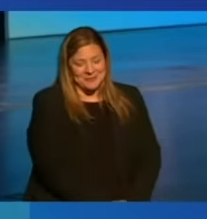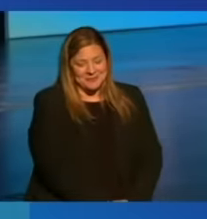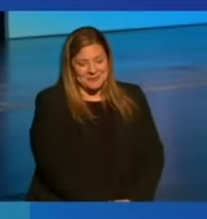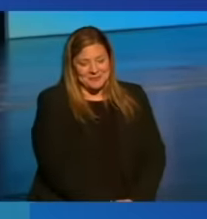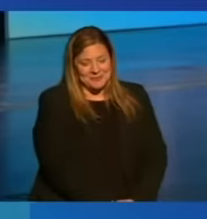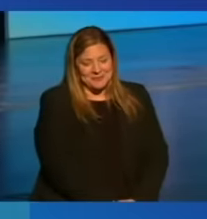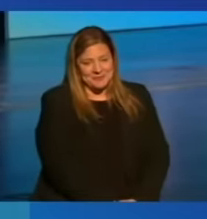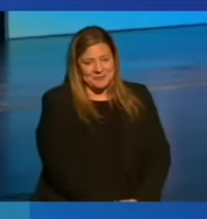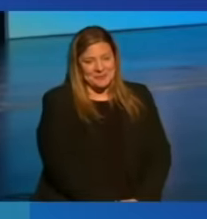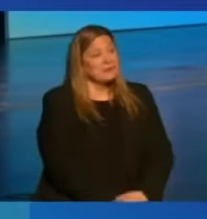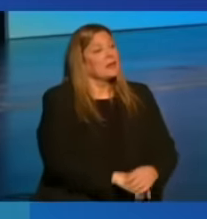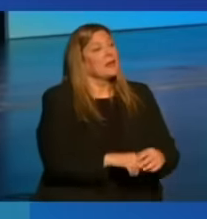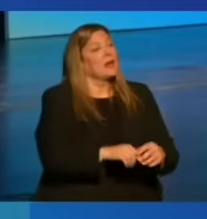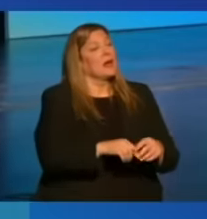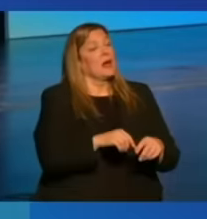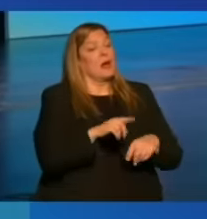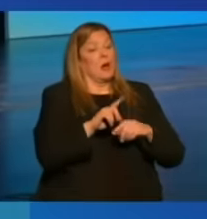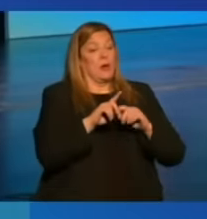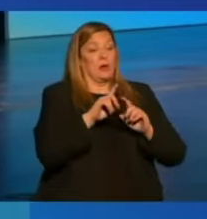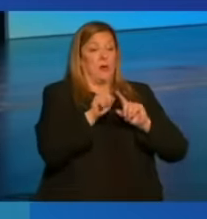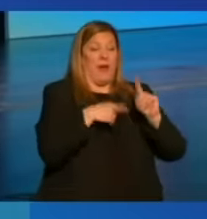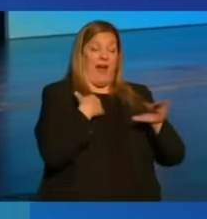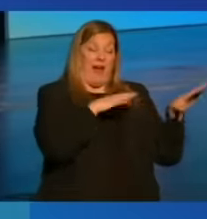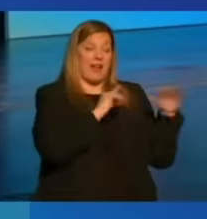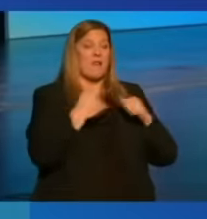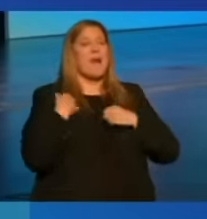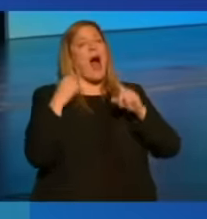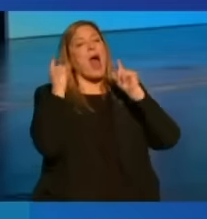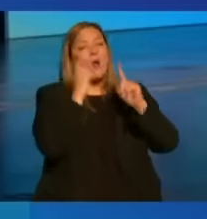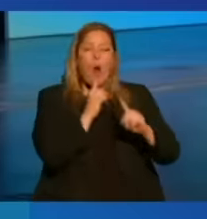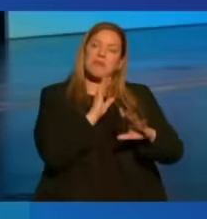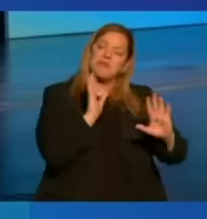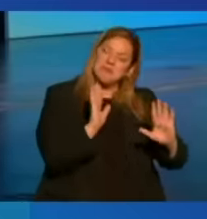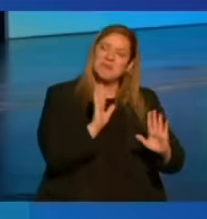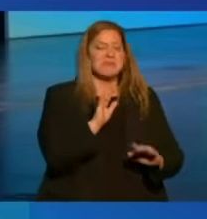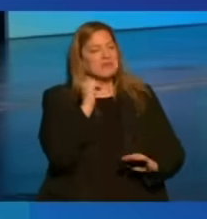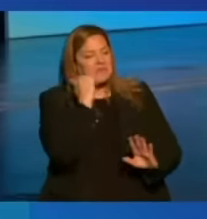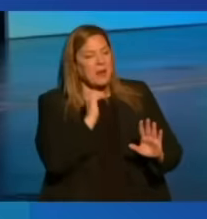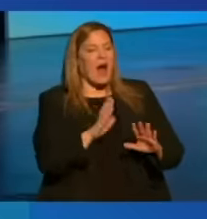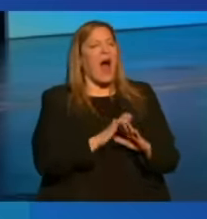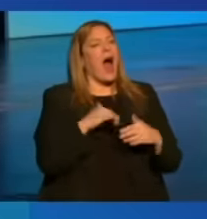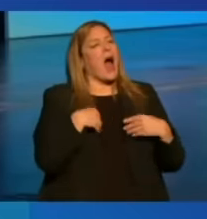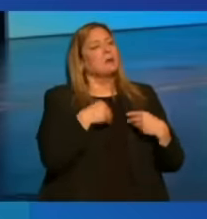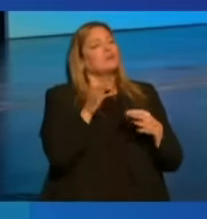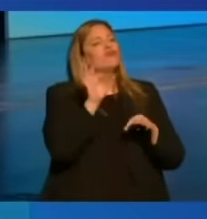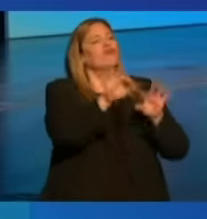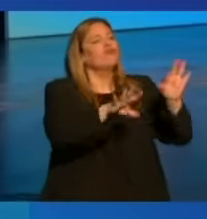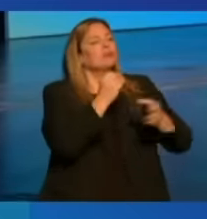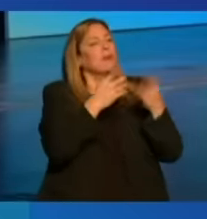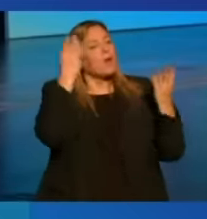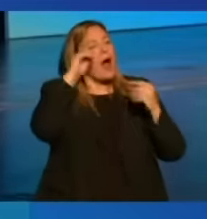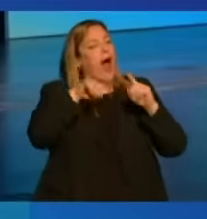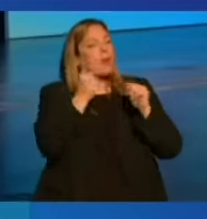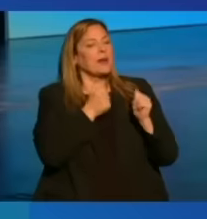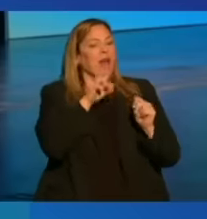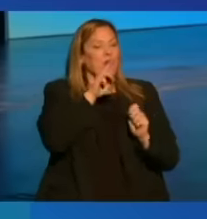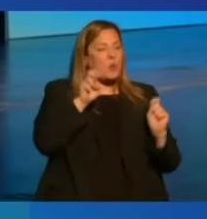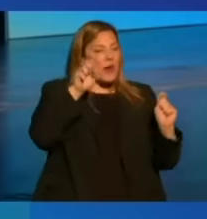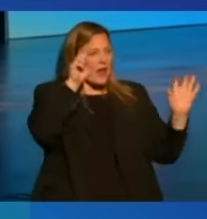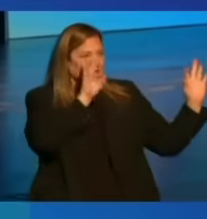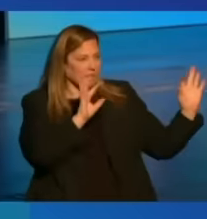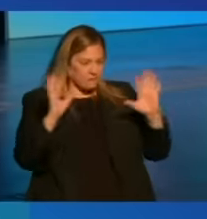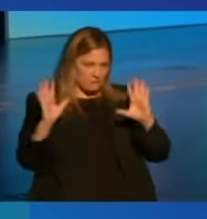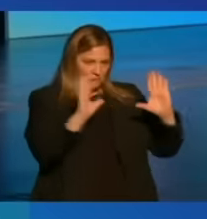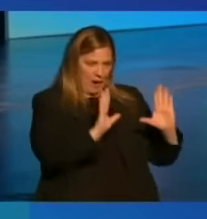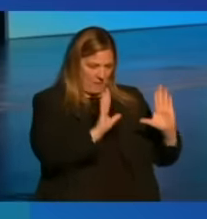In the time I have left, my goal is modest. I want to offer a few thoughts about how we can start reframing our economic debate.